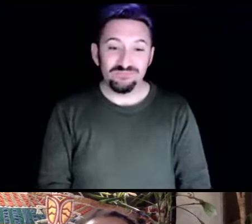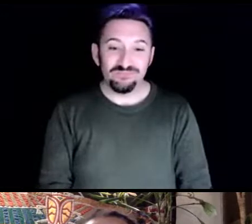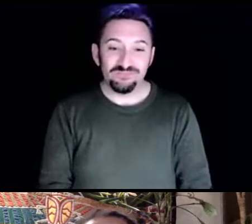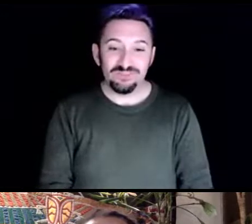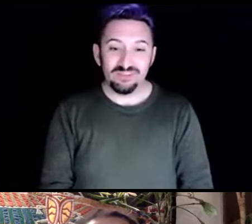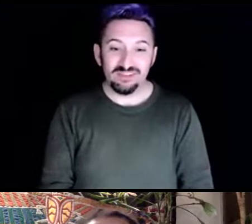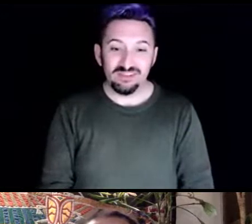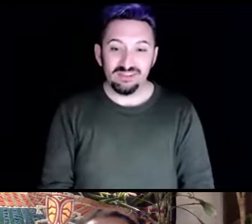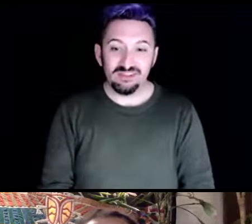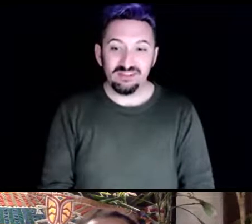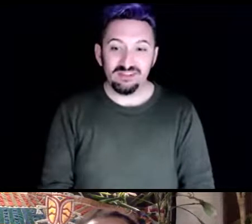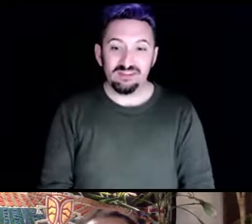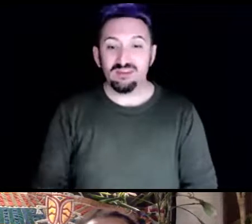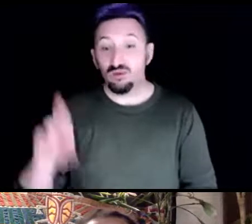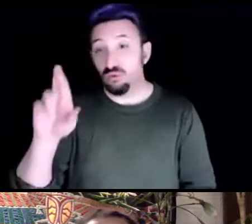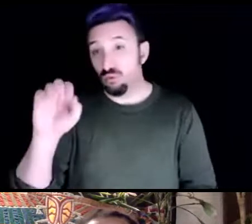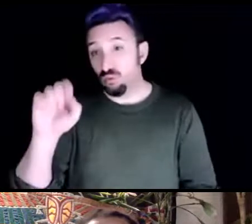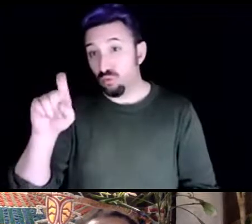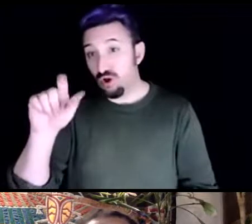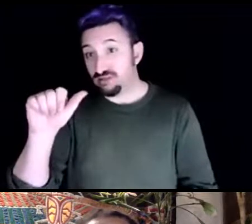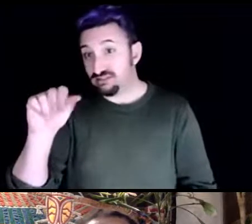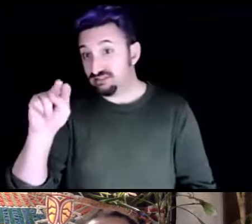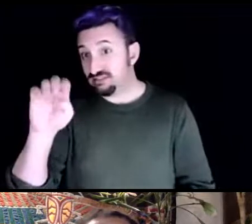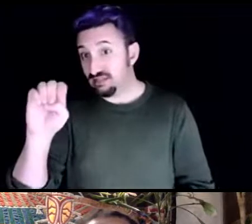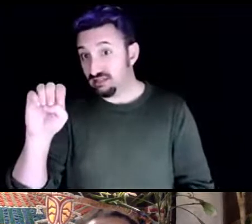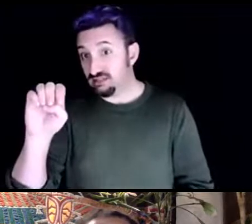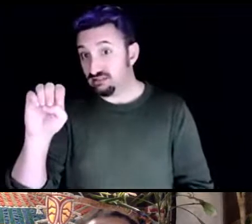roxanne would you like to ask your question for wanda